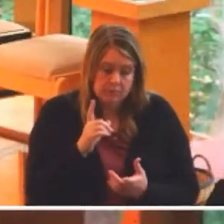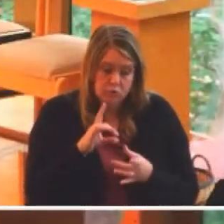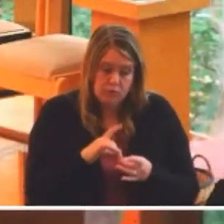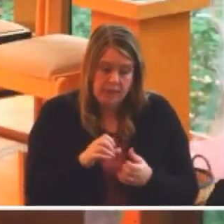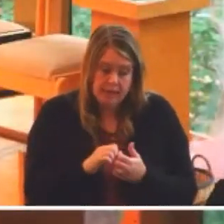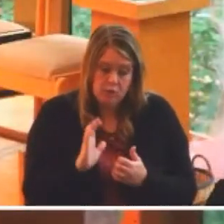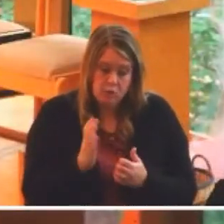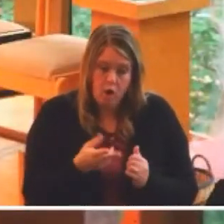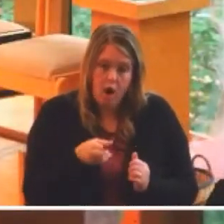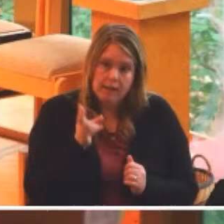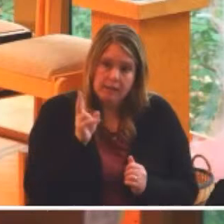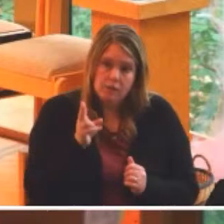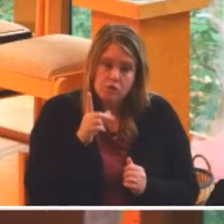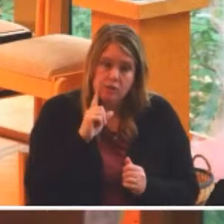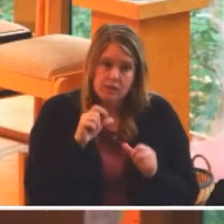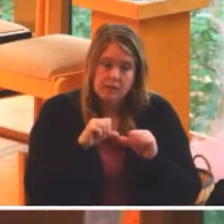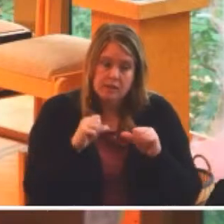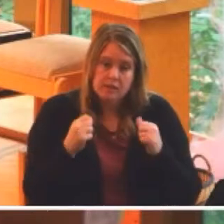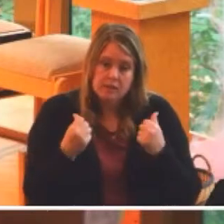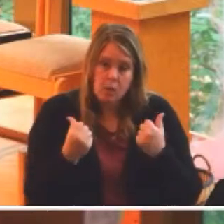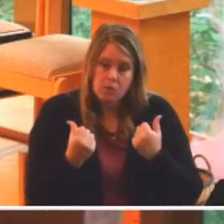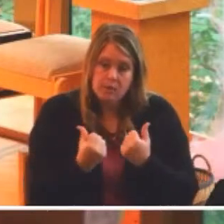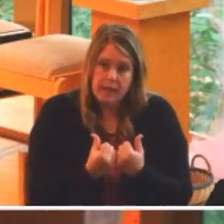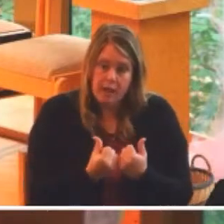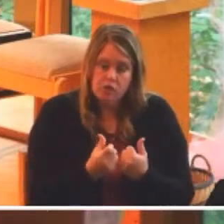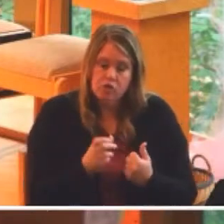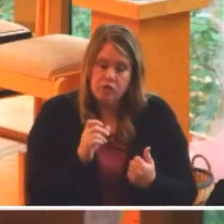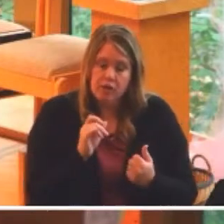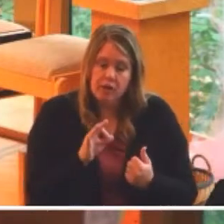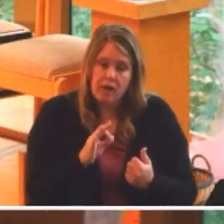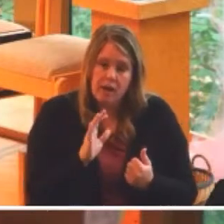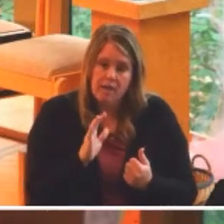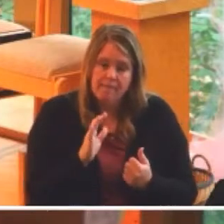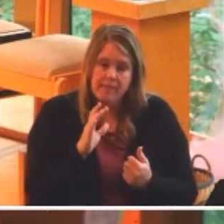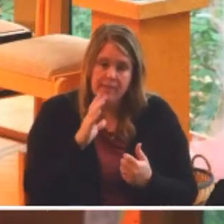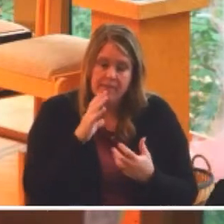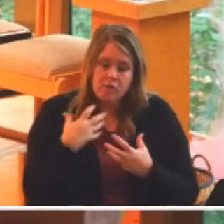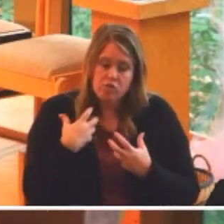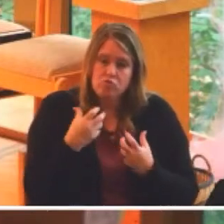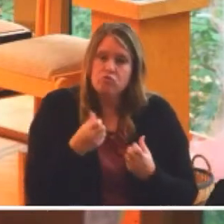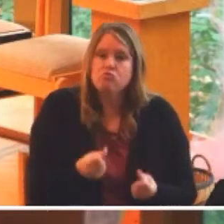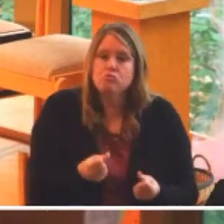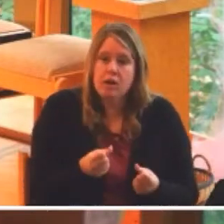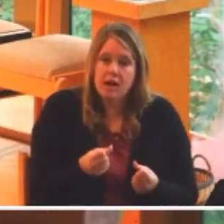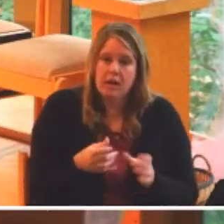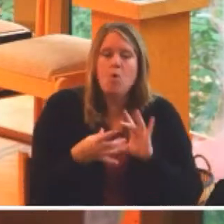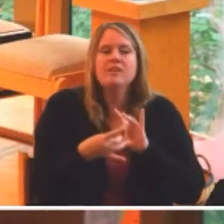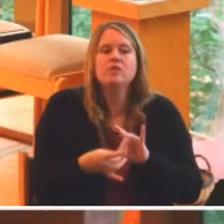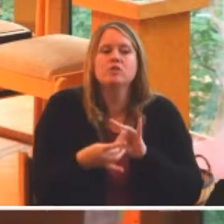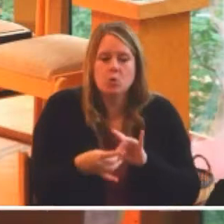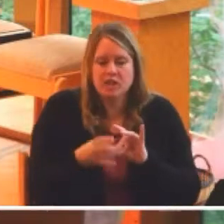is the association of the strength of our faith with the center of political power.